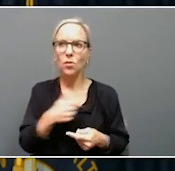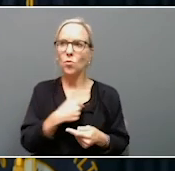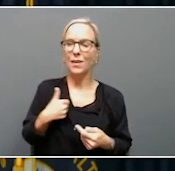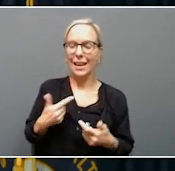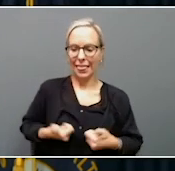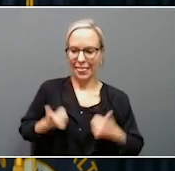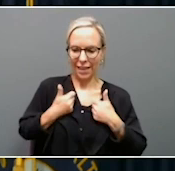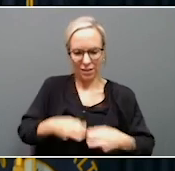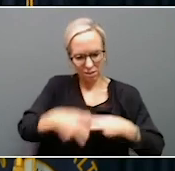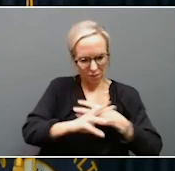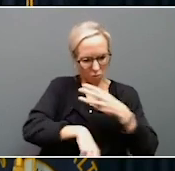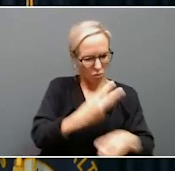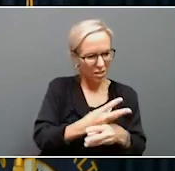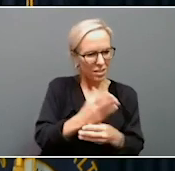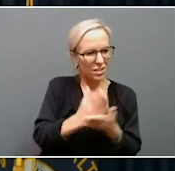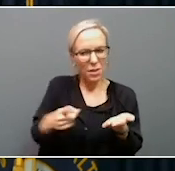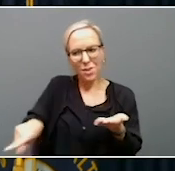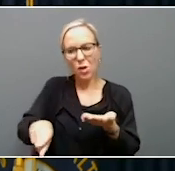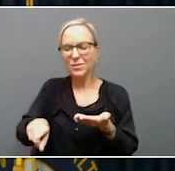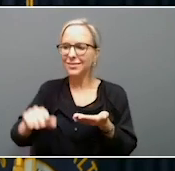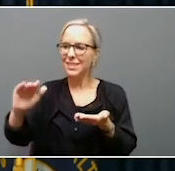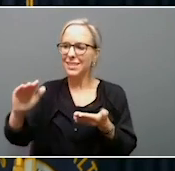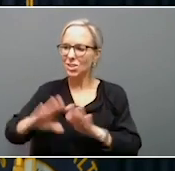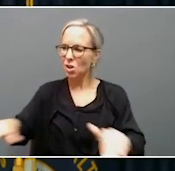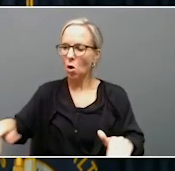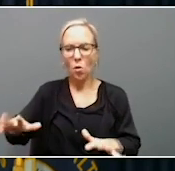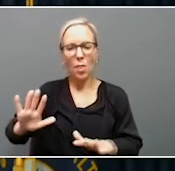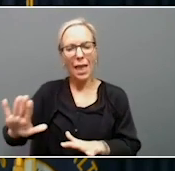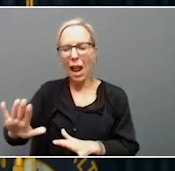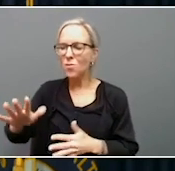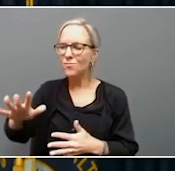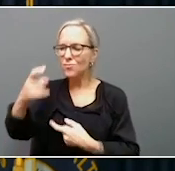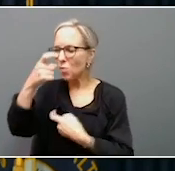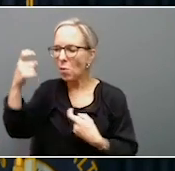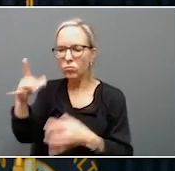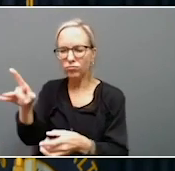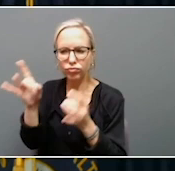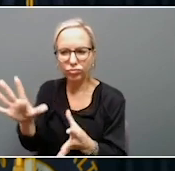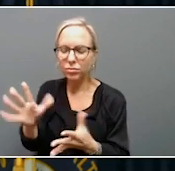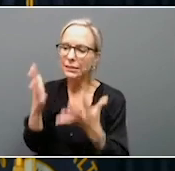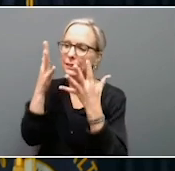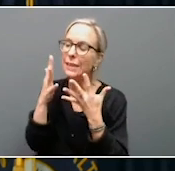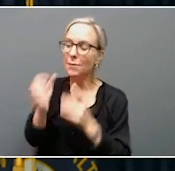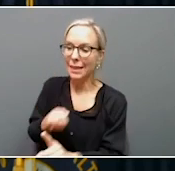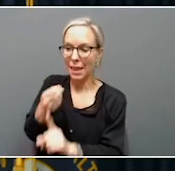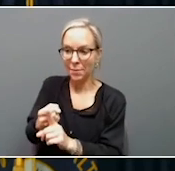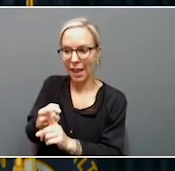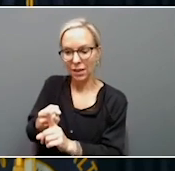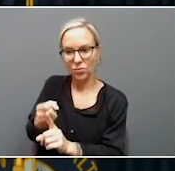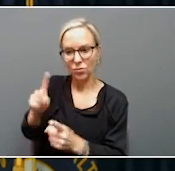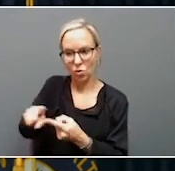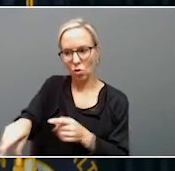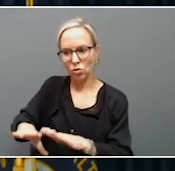where some of these kids have been through unspeakable trauma. And sadly, the impact that it has had on them can